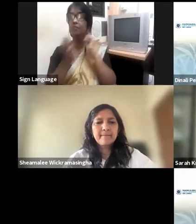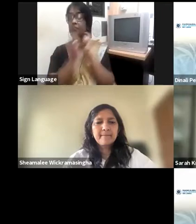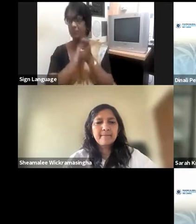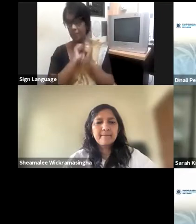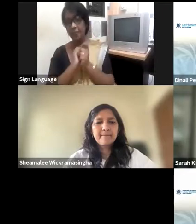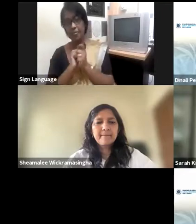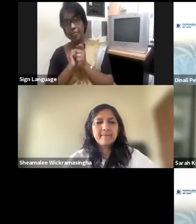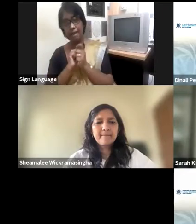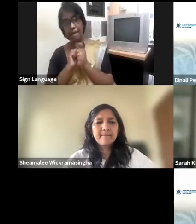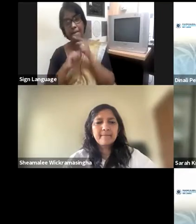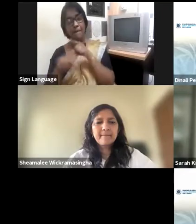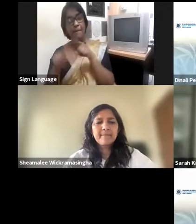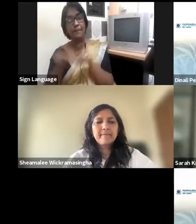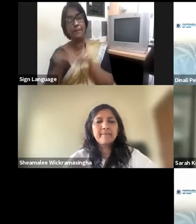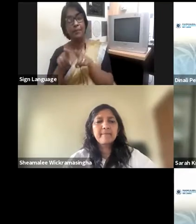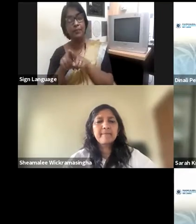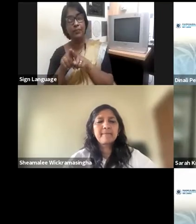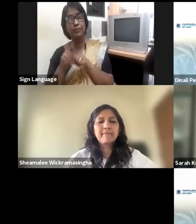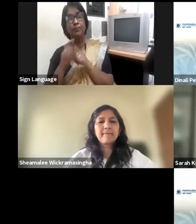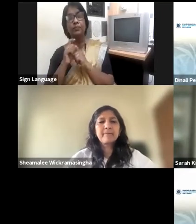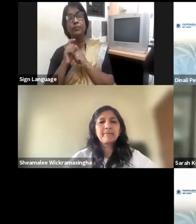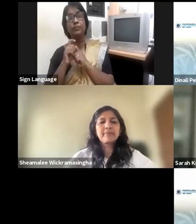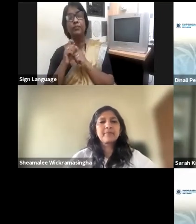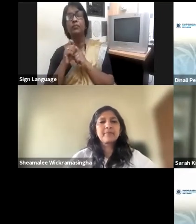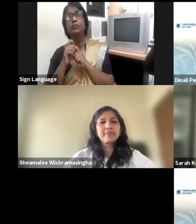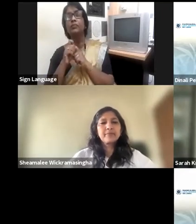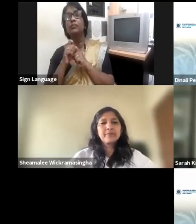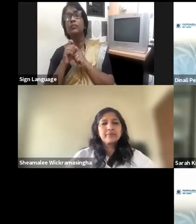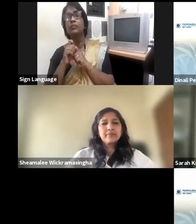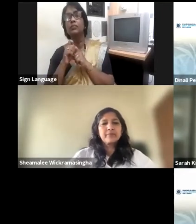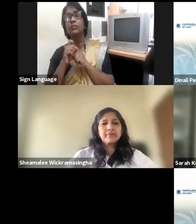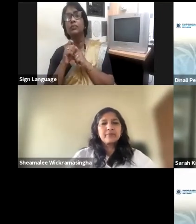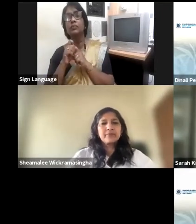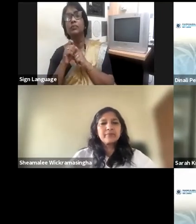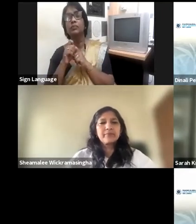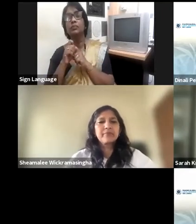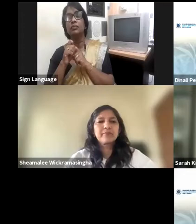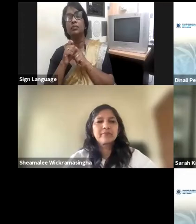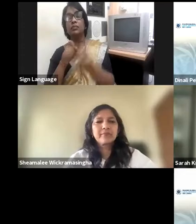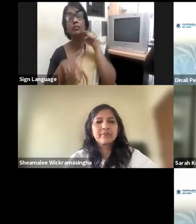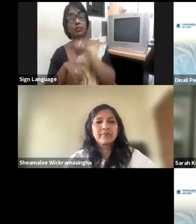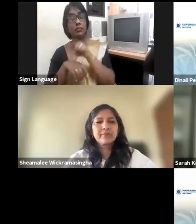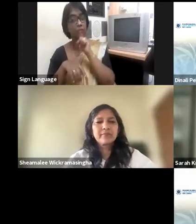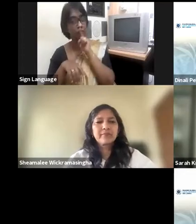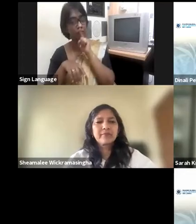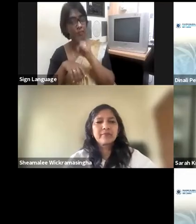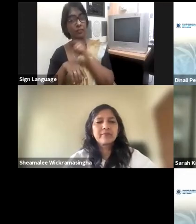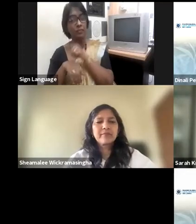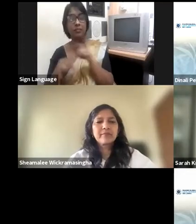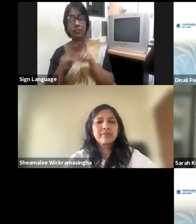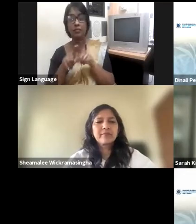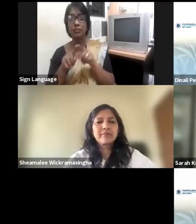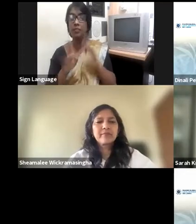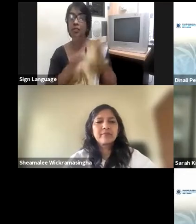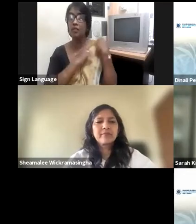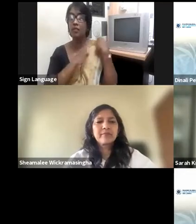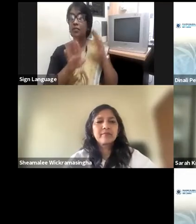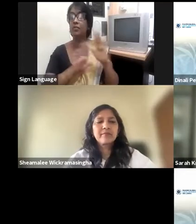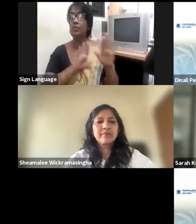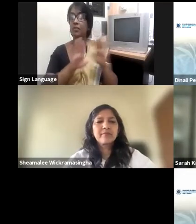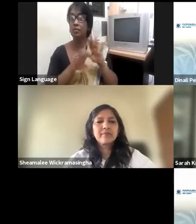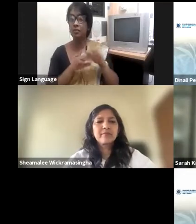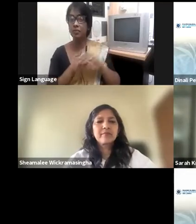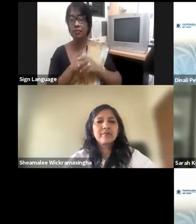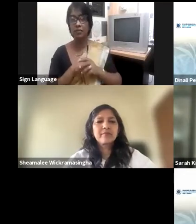have something that's driving it, what gets measured gets done. So with that backdrop, Sarah, what are some of the metrics or the